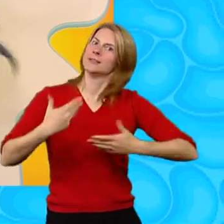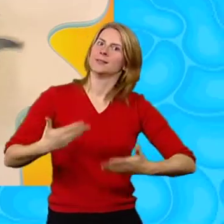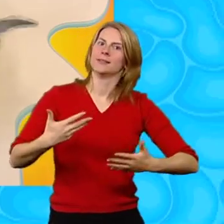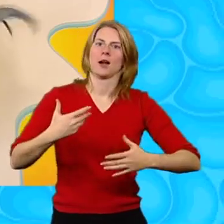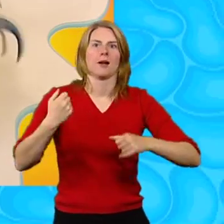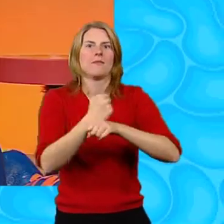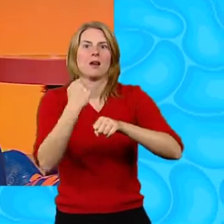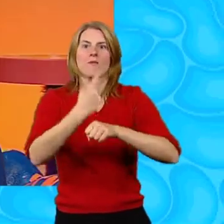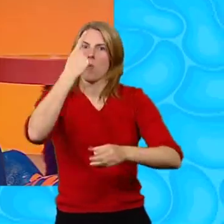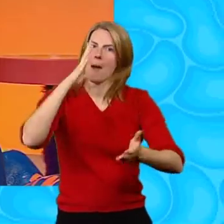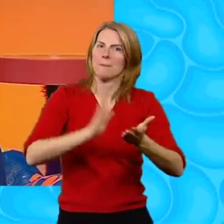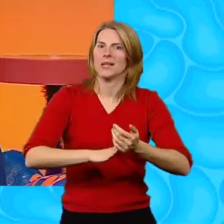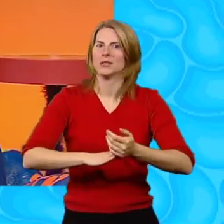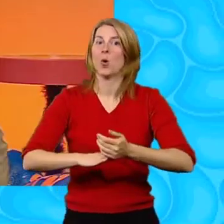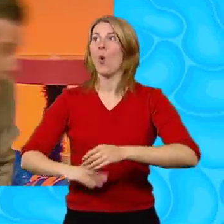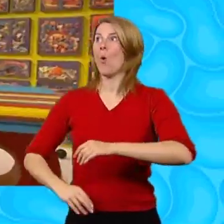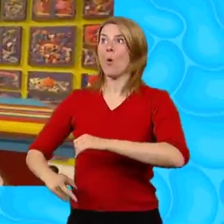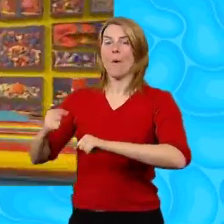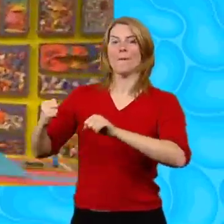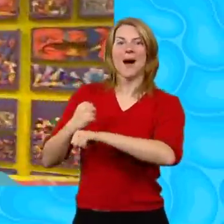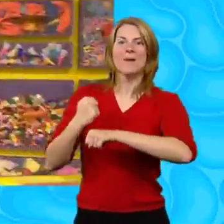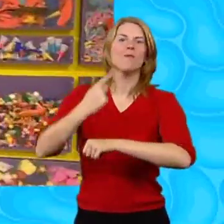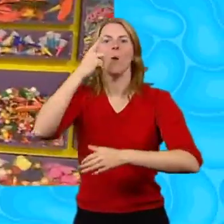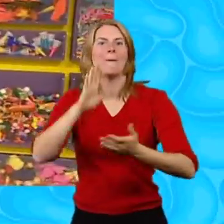Minute make time It's minute make time